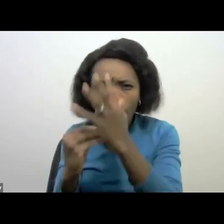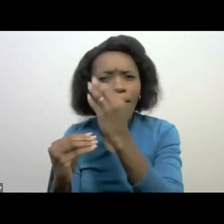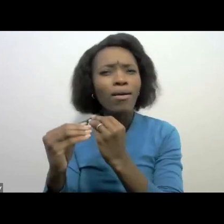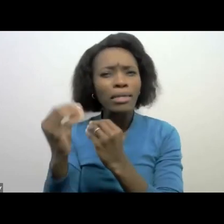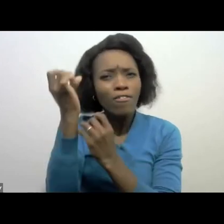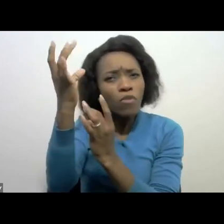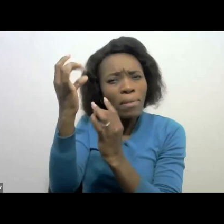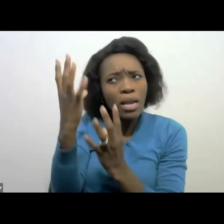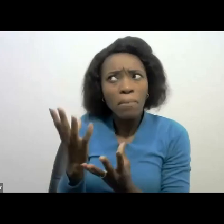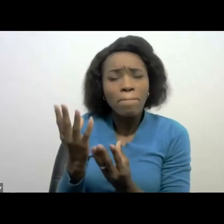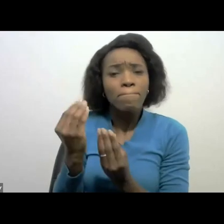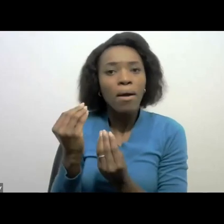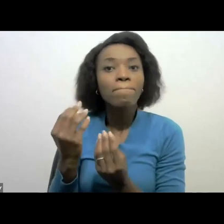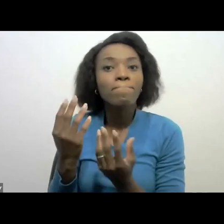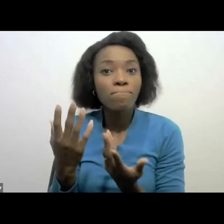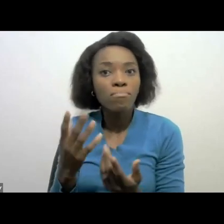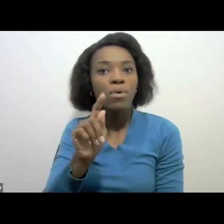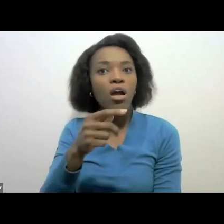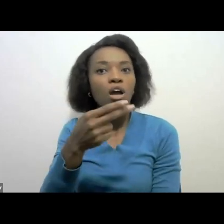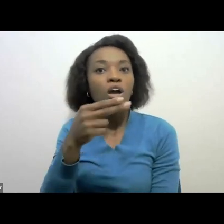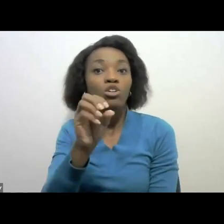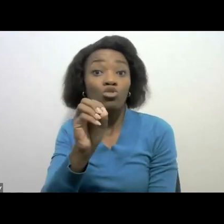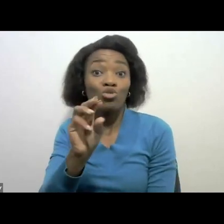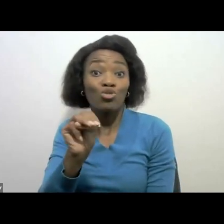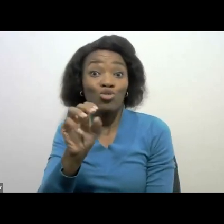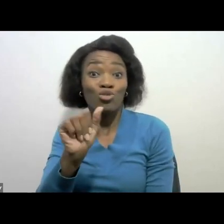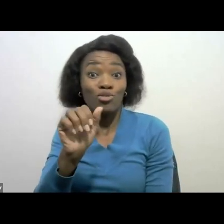Thomas Razalani is the head of taxpayer service